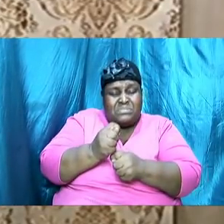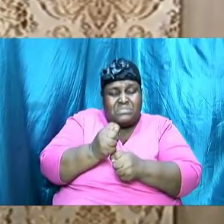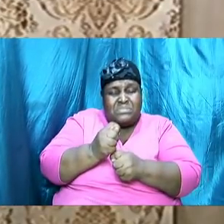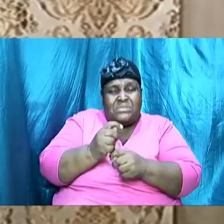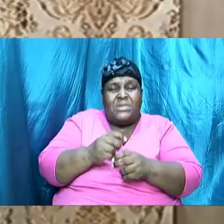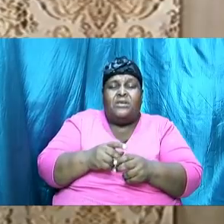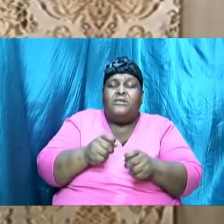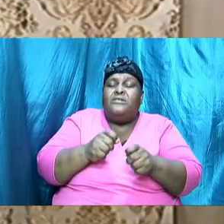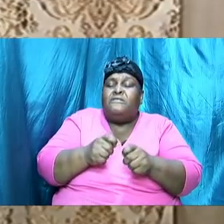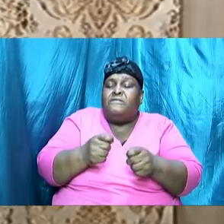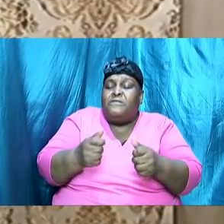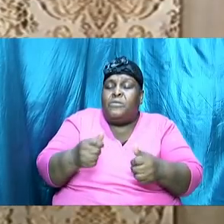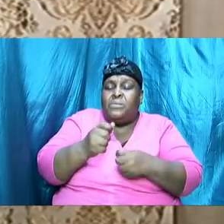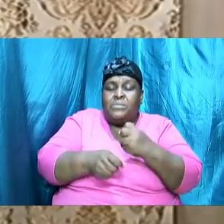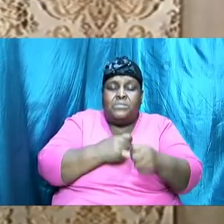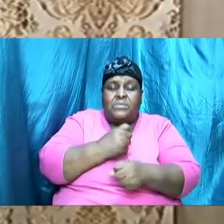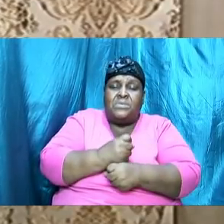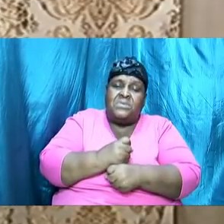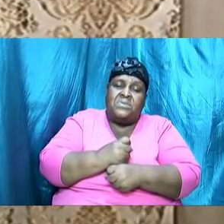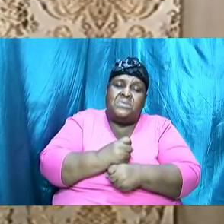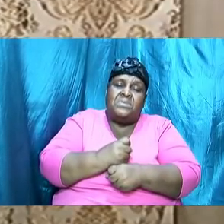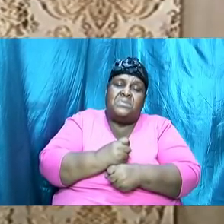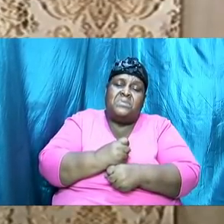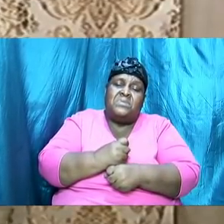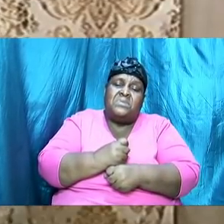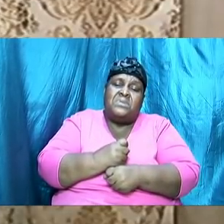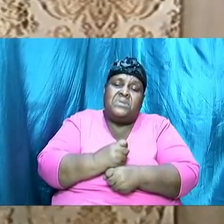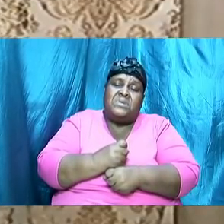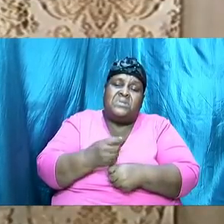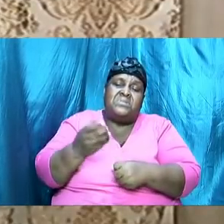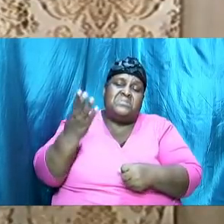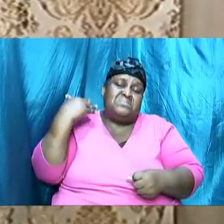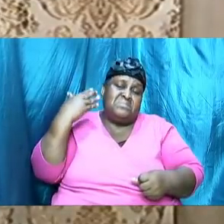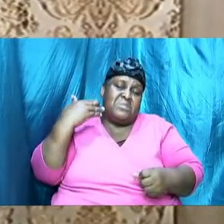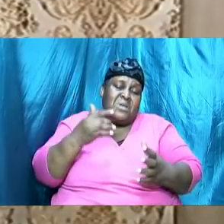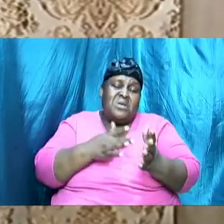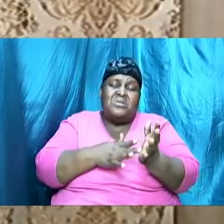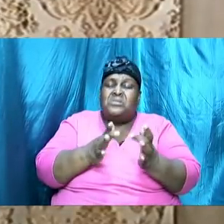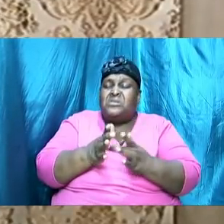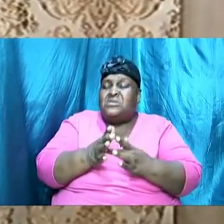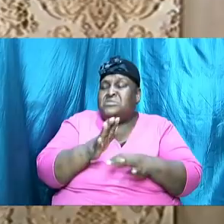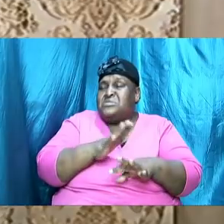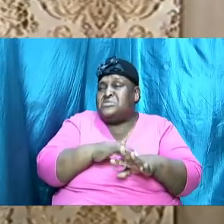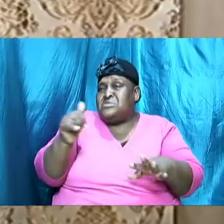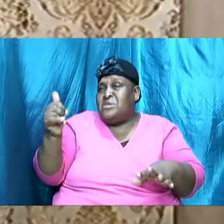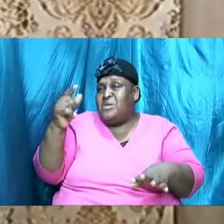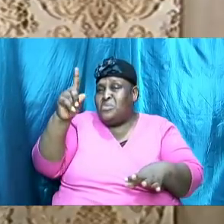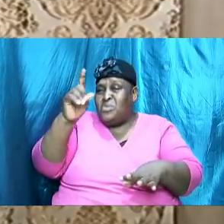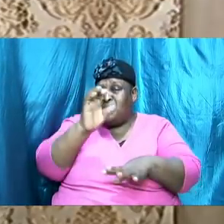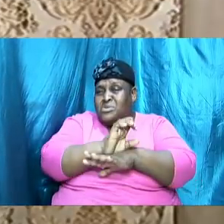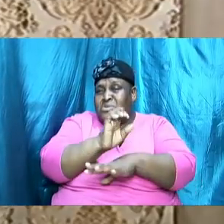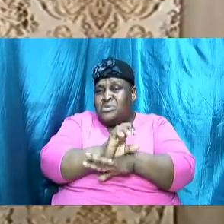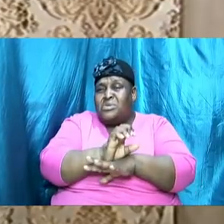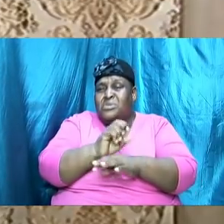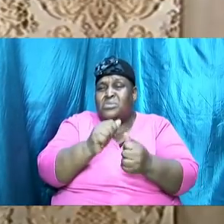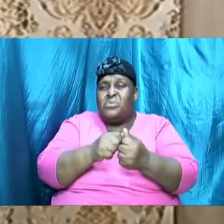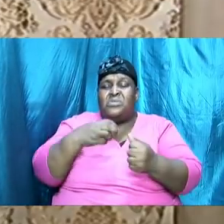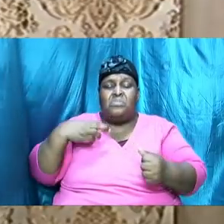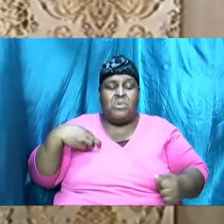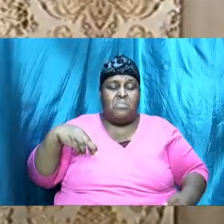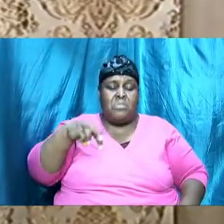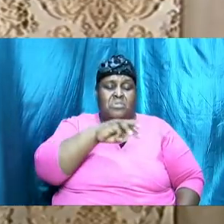a few years later Jesus called upon one particular church with its members